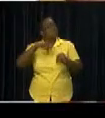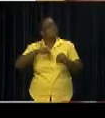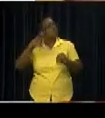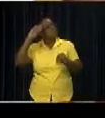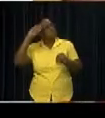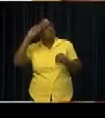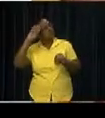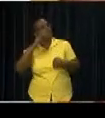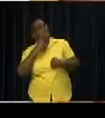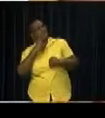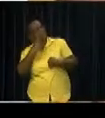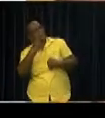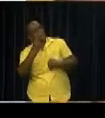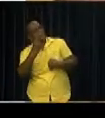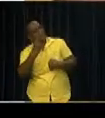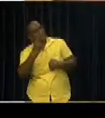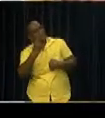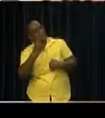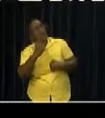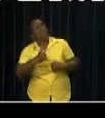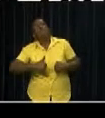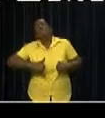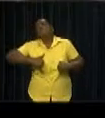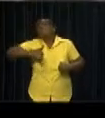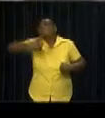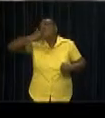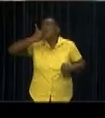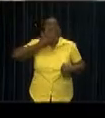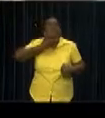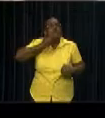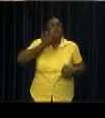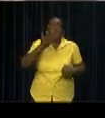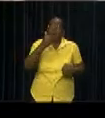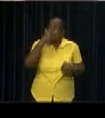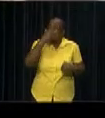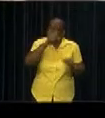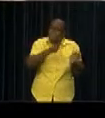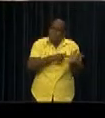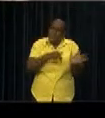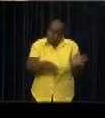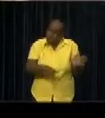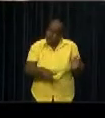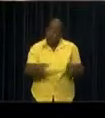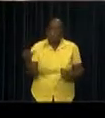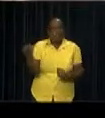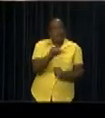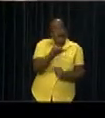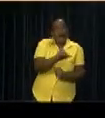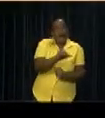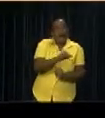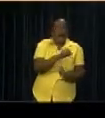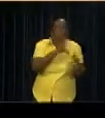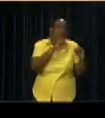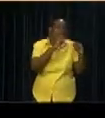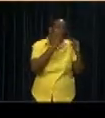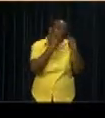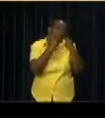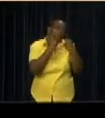a lot of young people who have experienced abuse do not have the courage to talk about their grief with others.